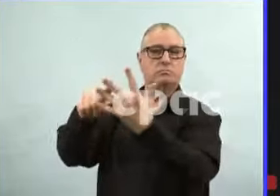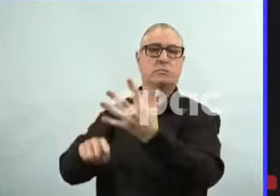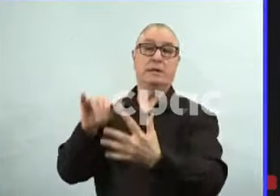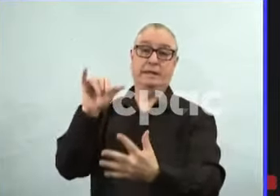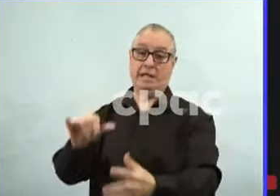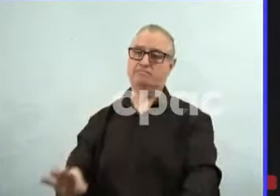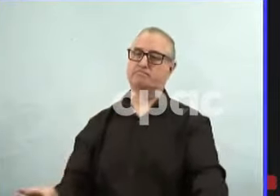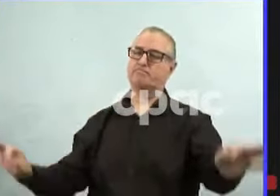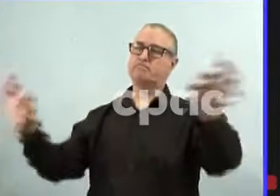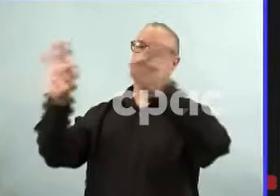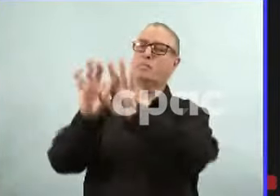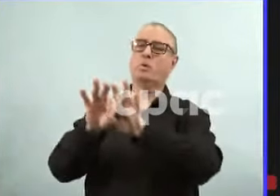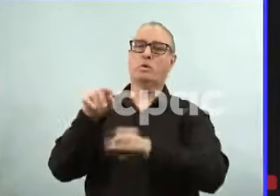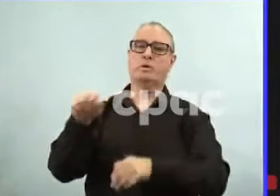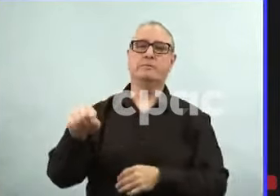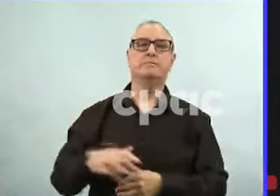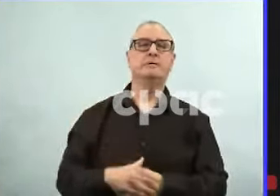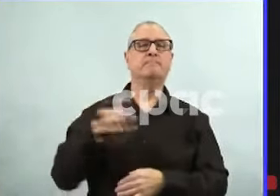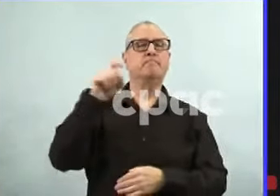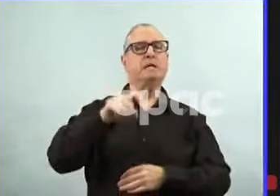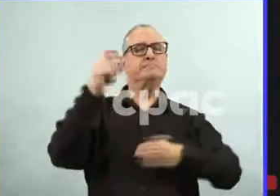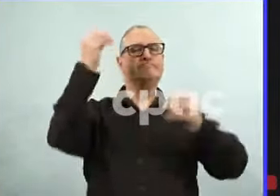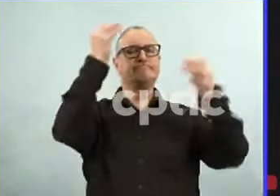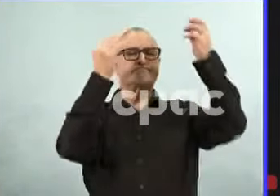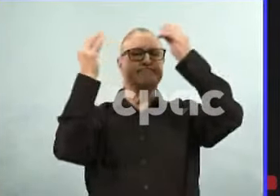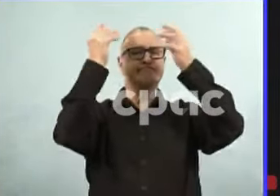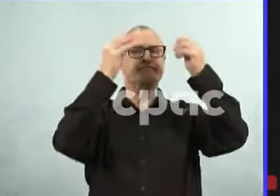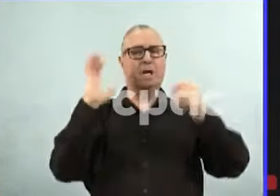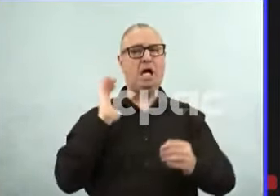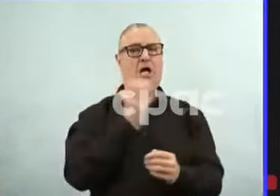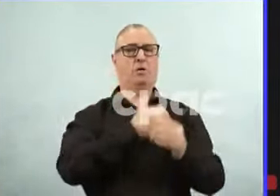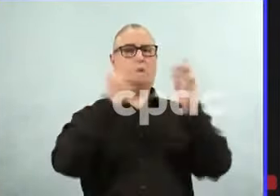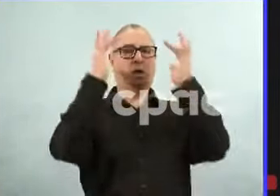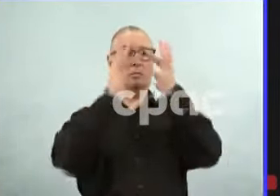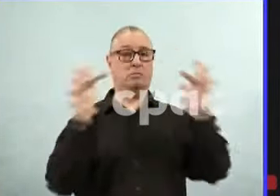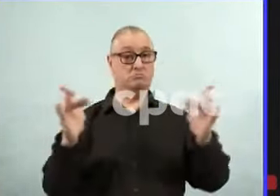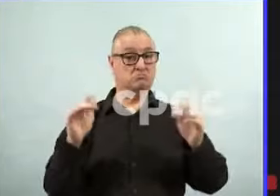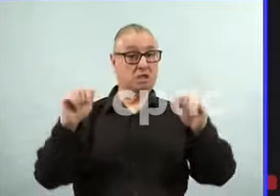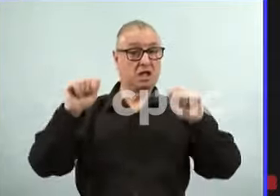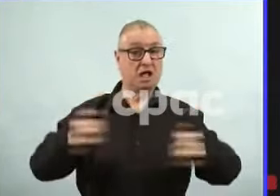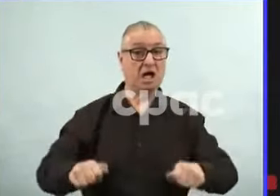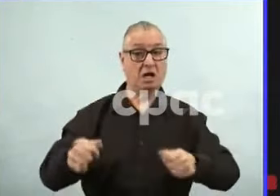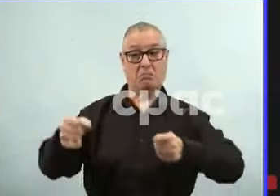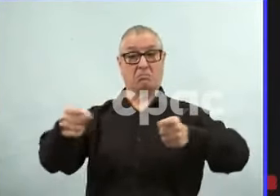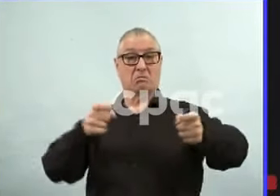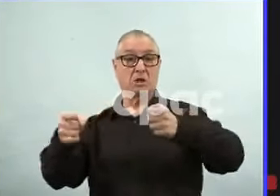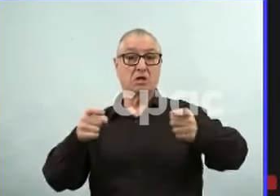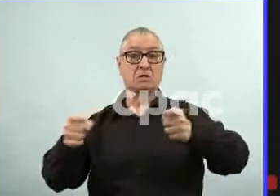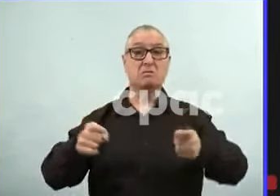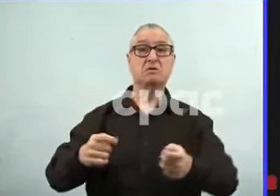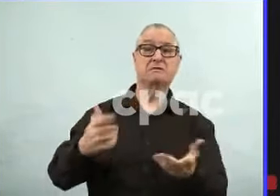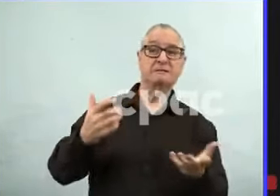capacity standpoint to look at what we recommend from a public health perspective. We're going to continue to do that as well.